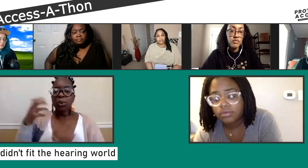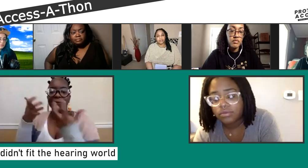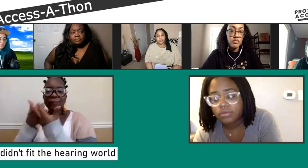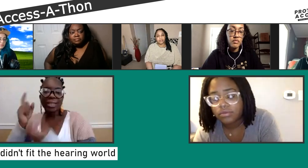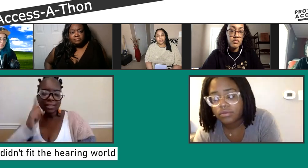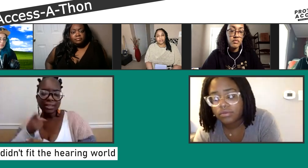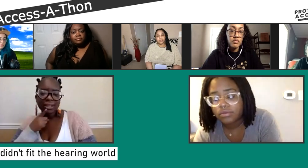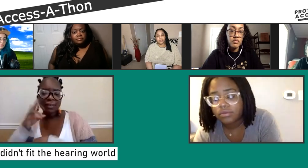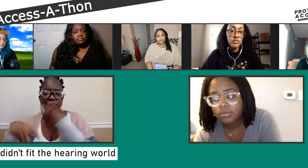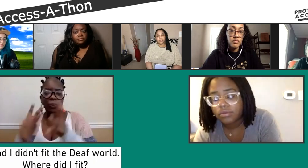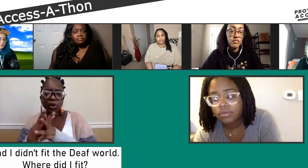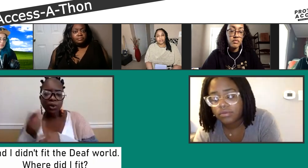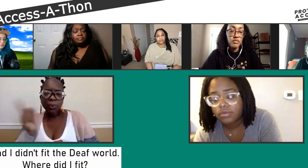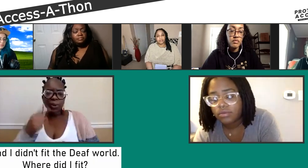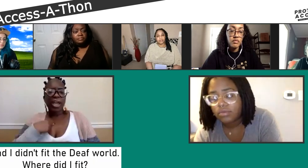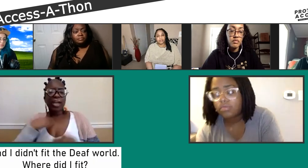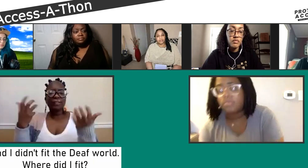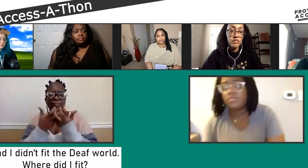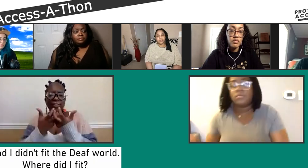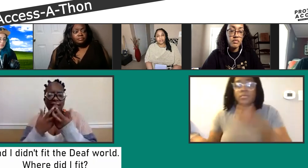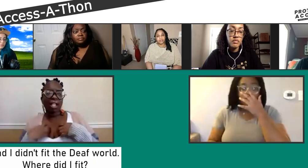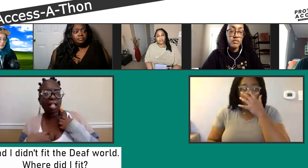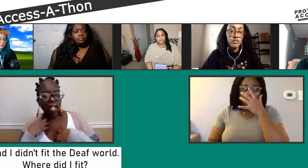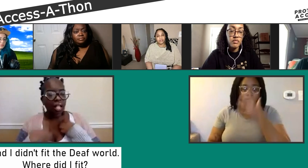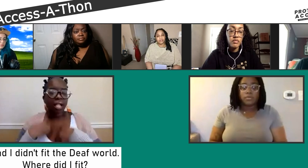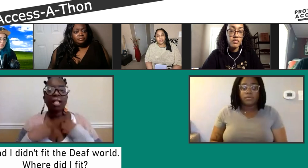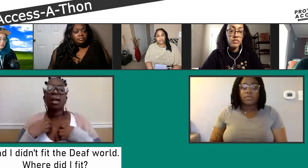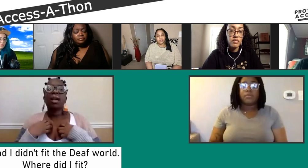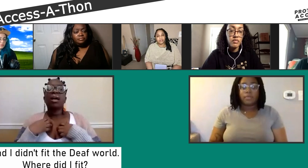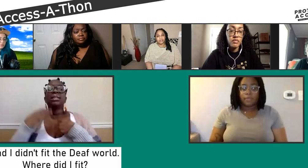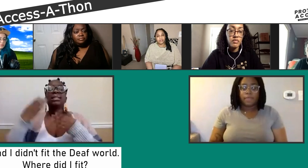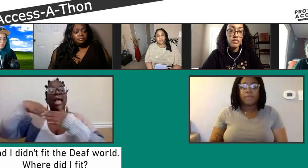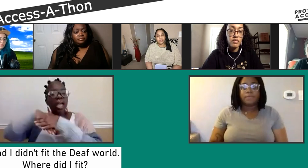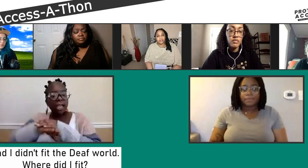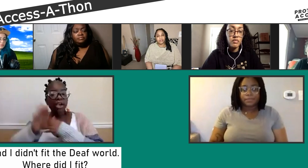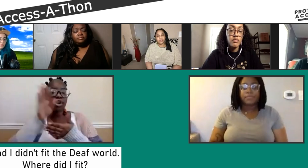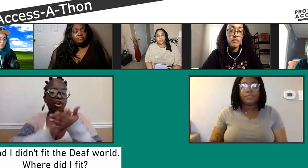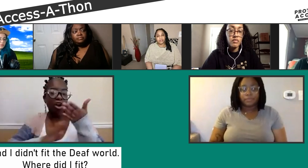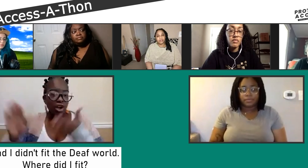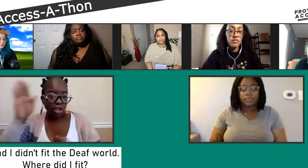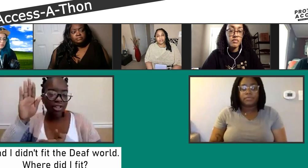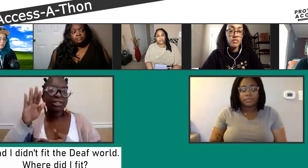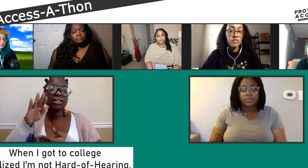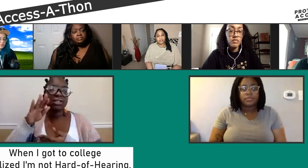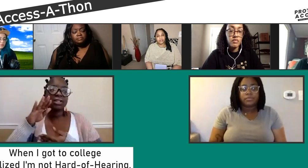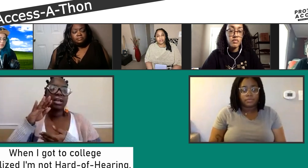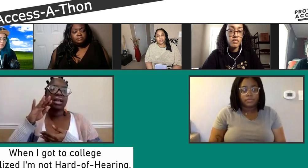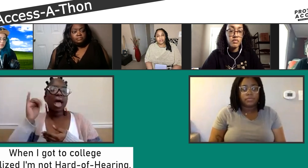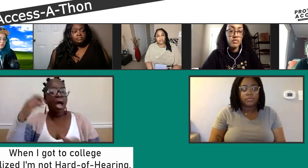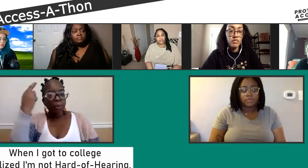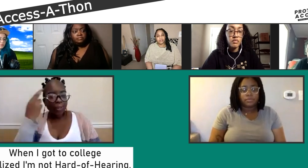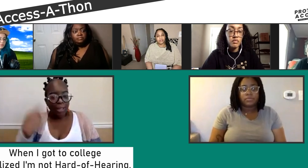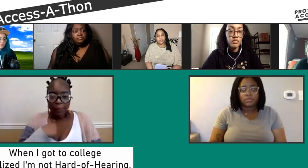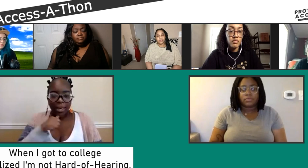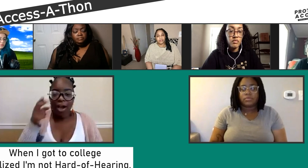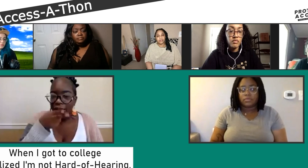was a school of both hard of hearing and hearing kids. And it was hard identifying with them as